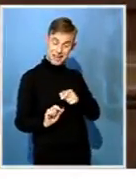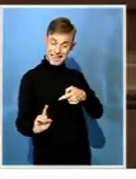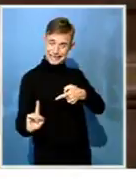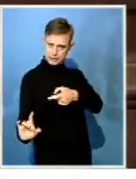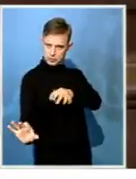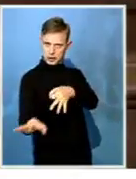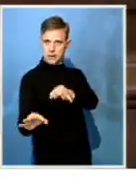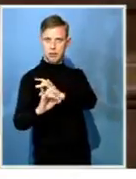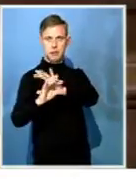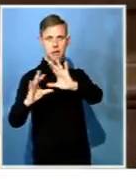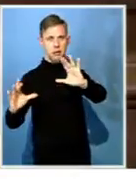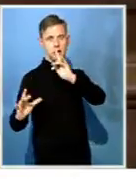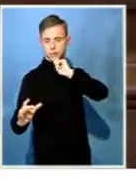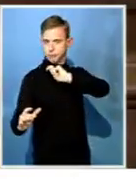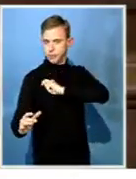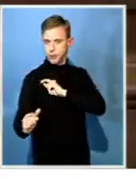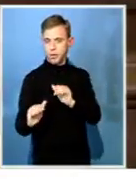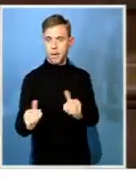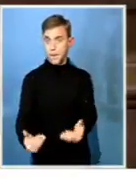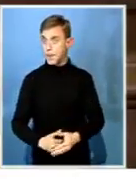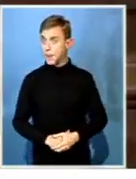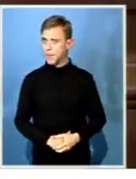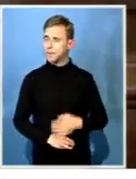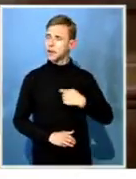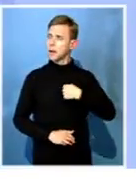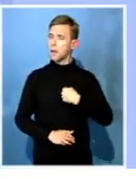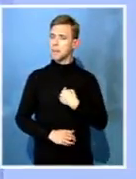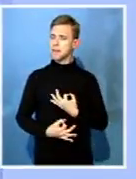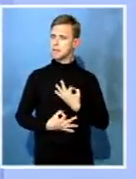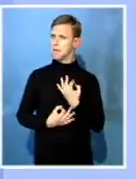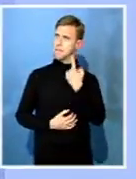is, why would he commit suicide?